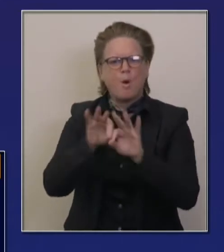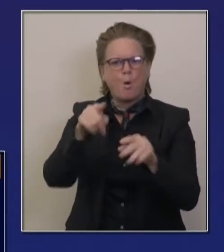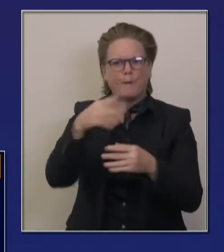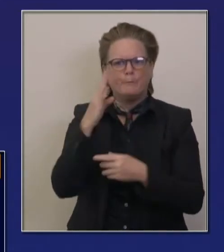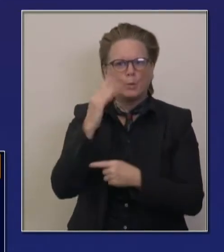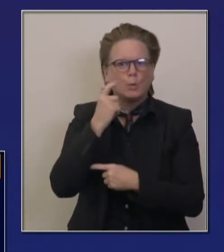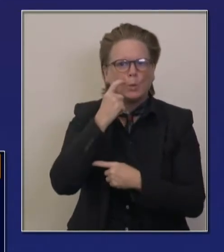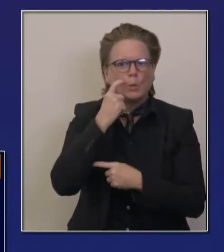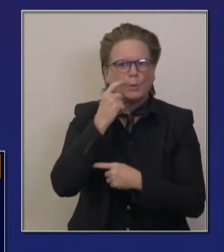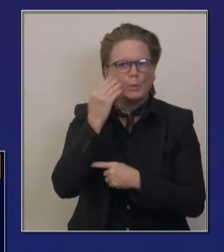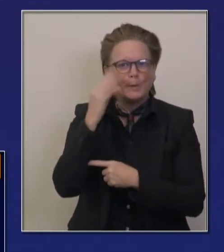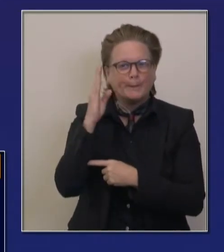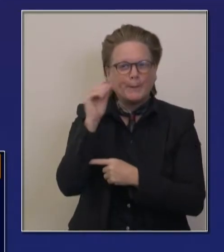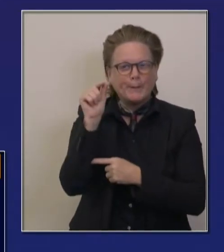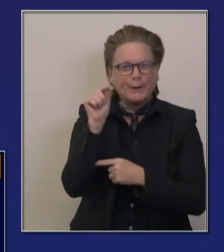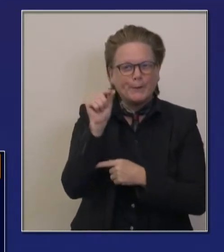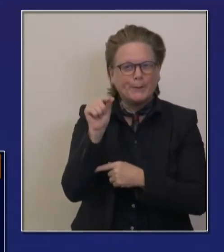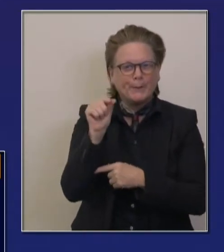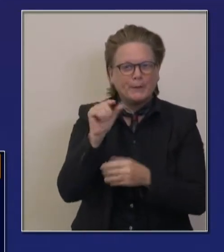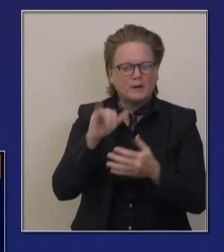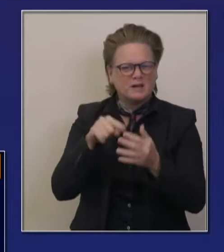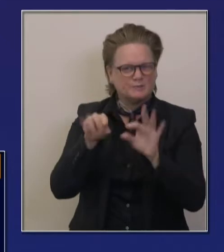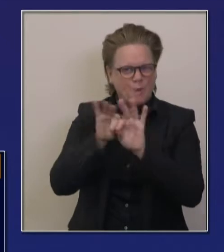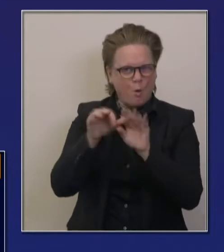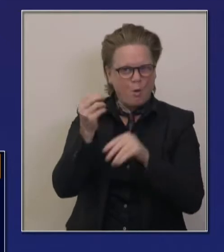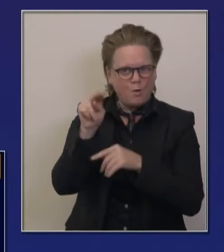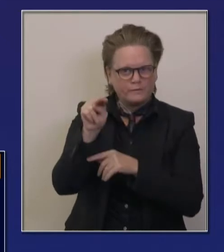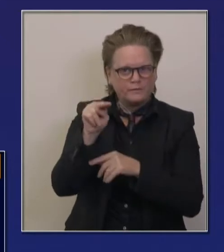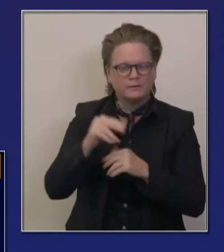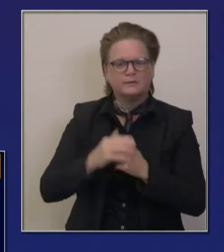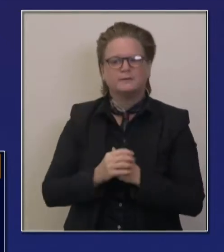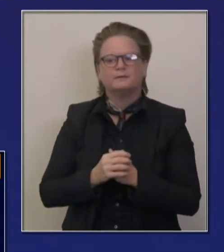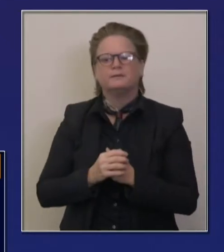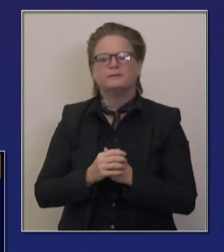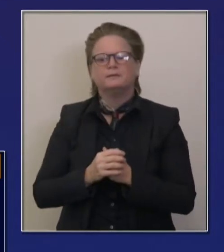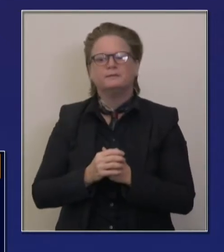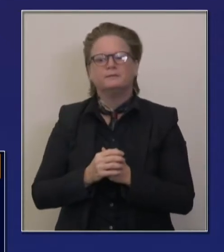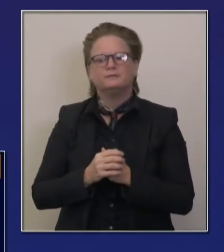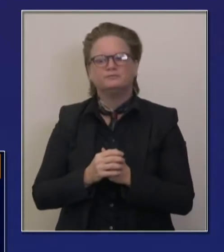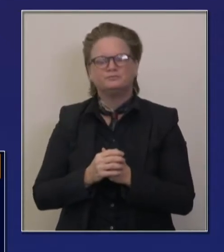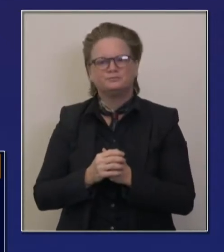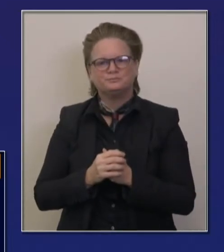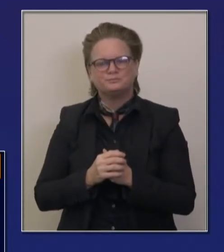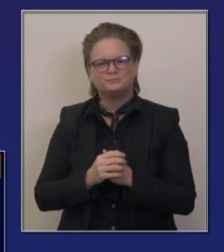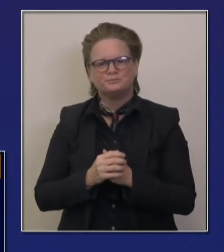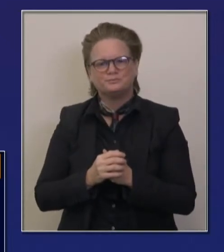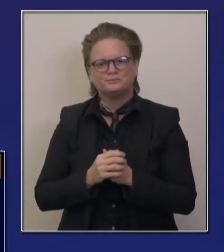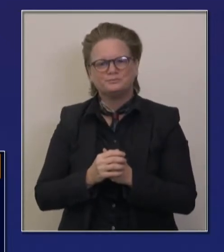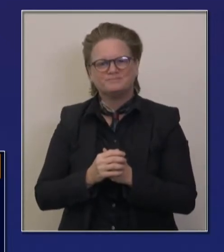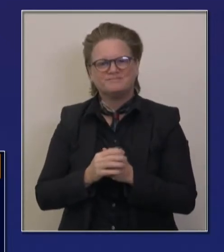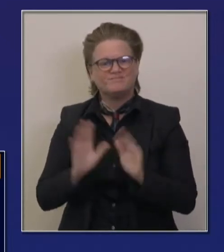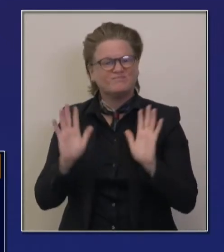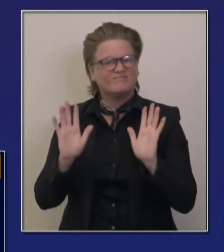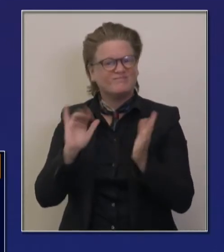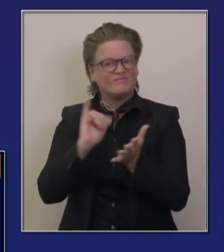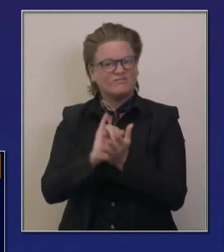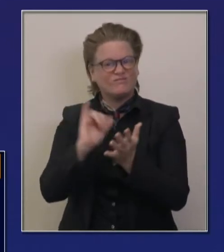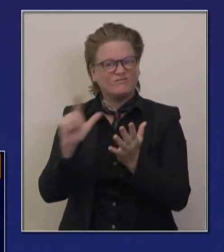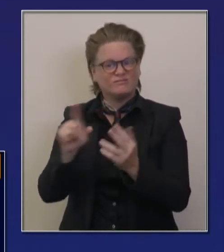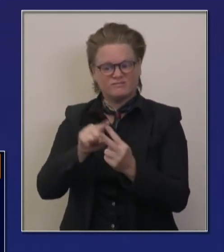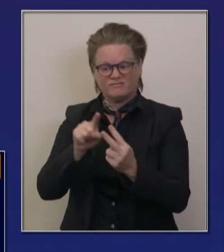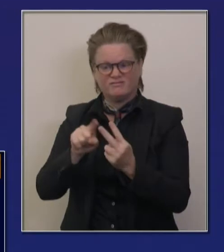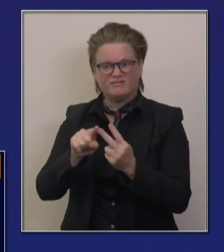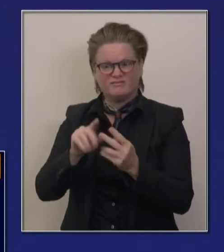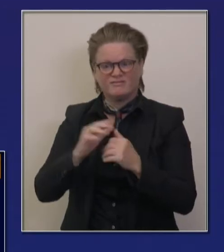these technologies, just accept the terms. Now, you tap turn on, and that's it. Your phone now is prepared